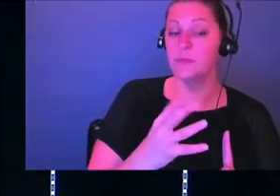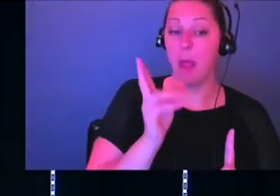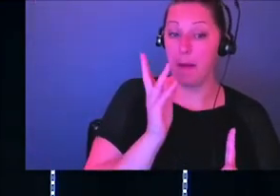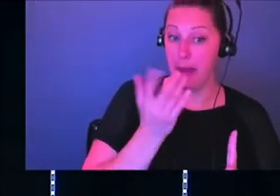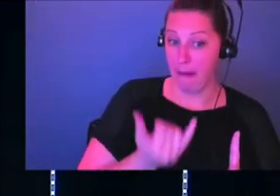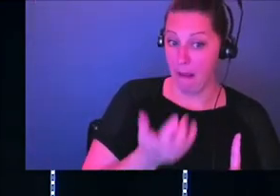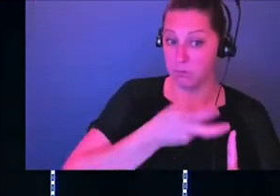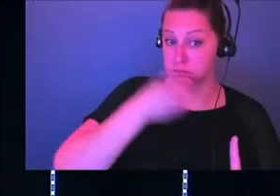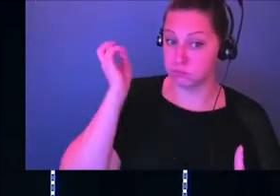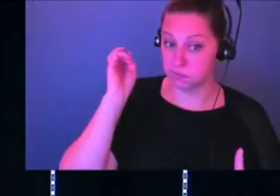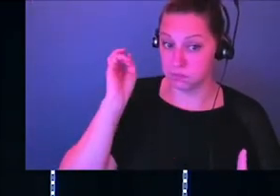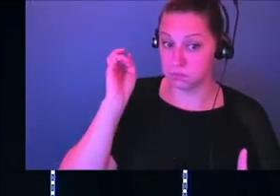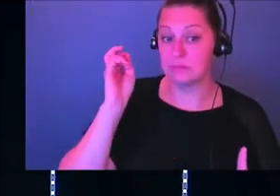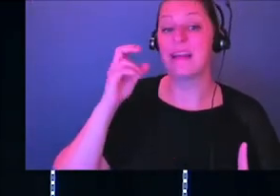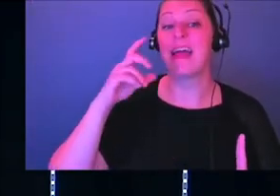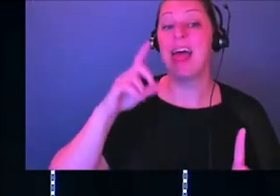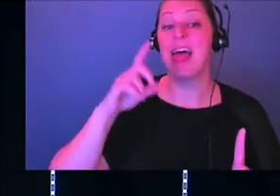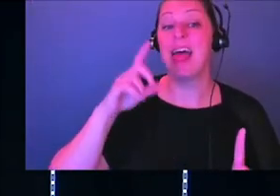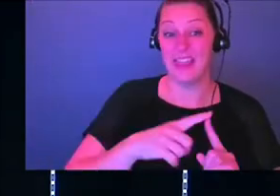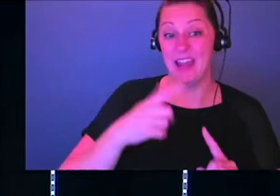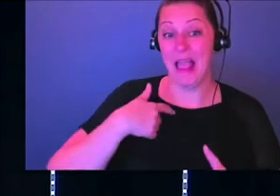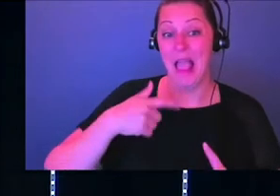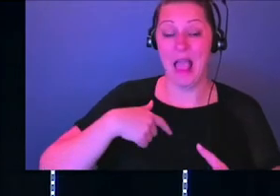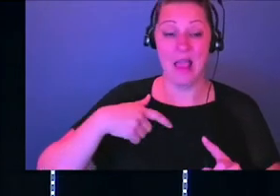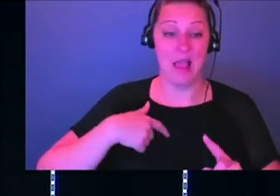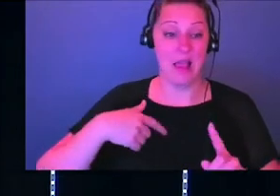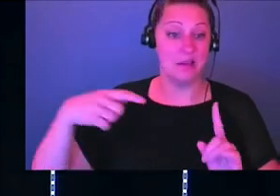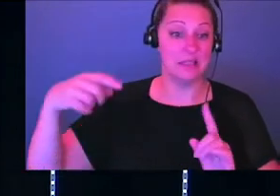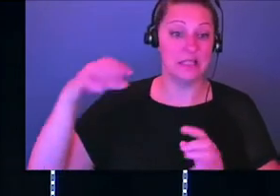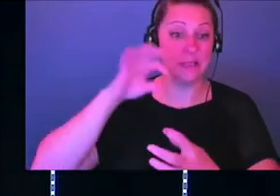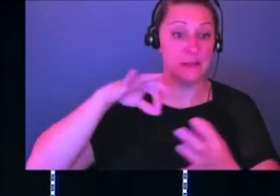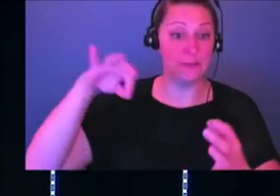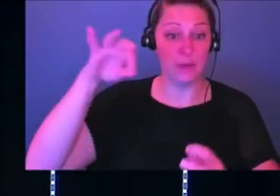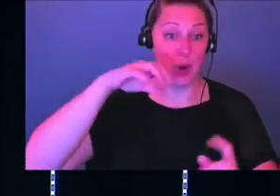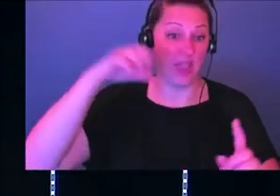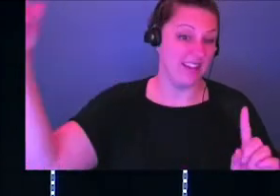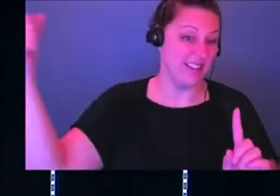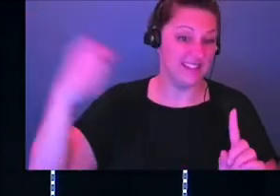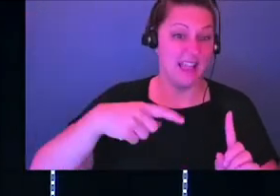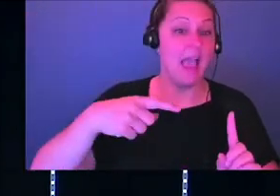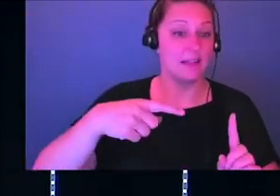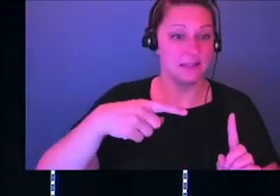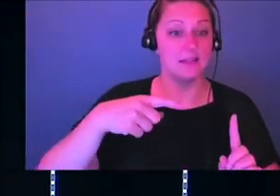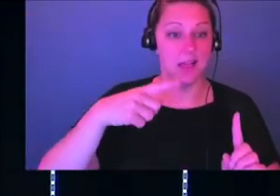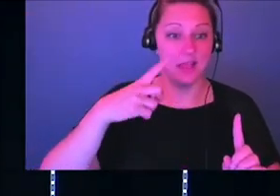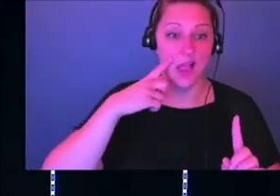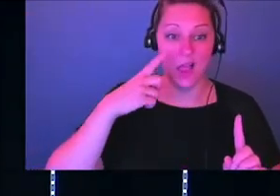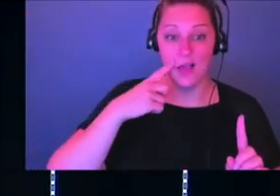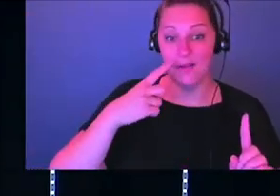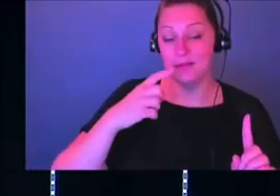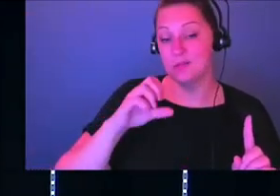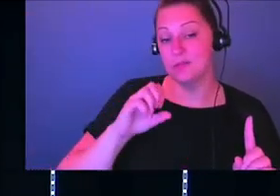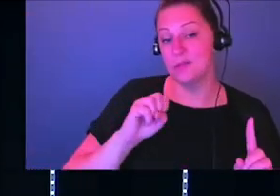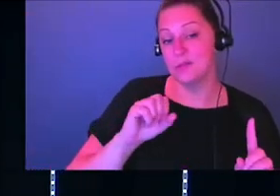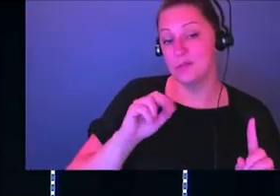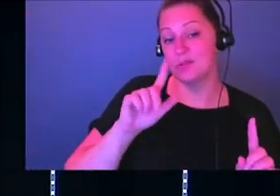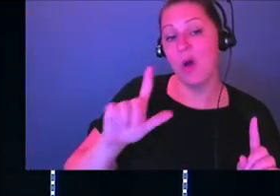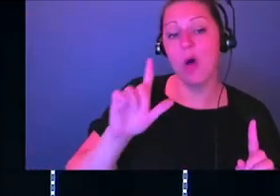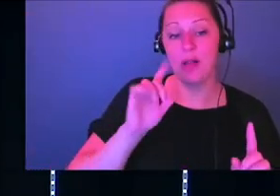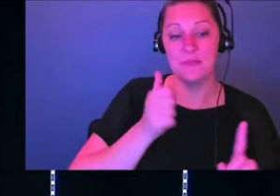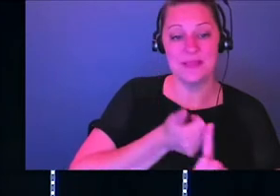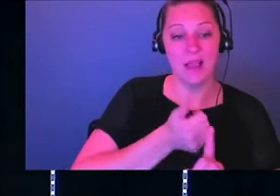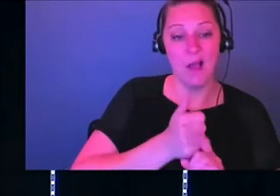then the Lord sent a tormenting spirit, okay? And he would do this so often, every so often, that would fill Saul with